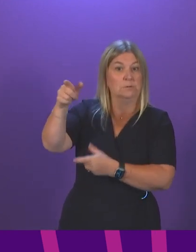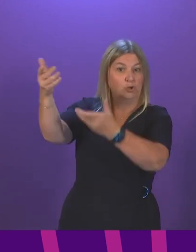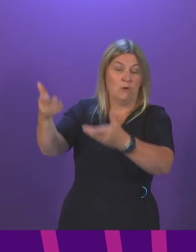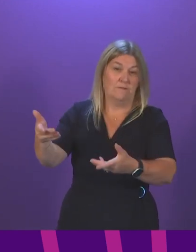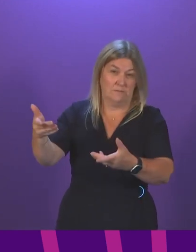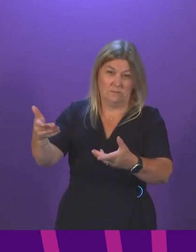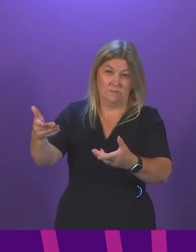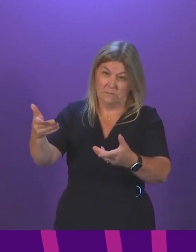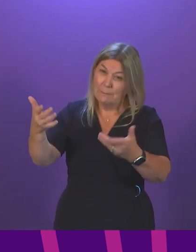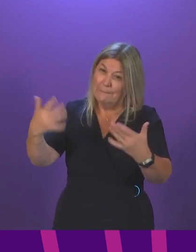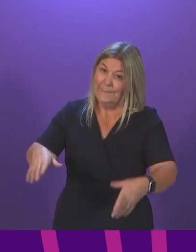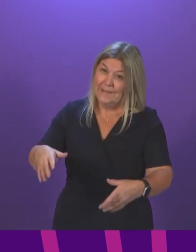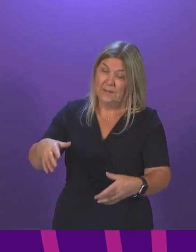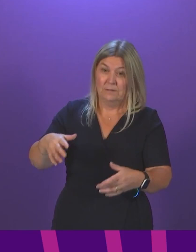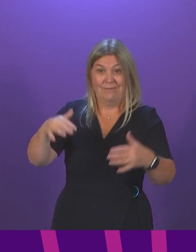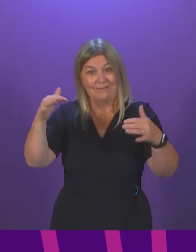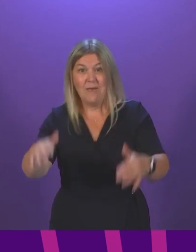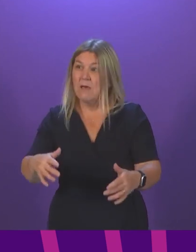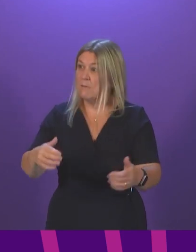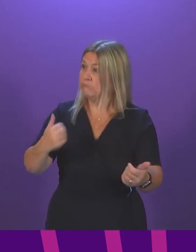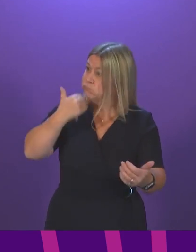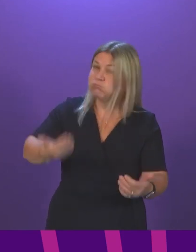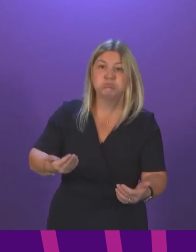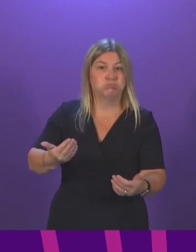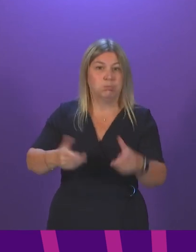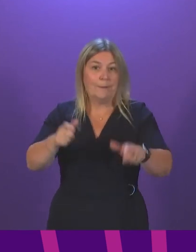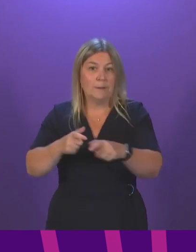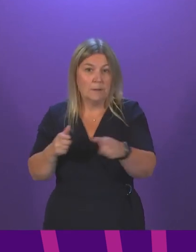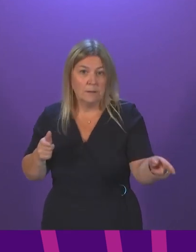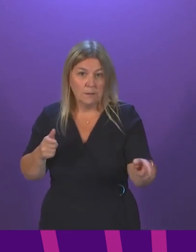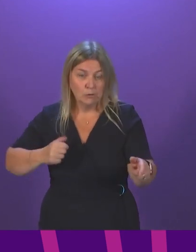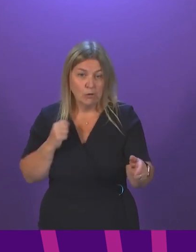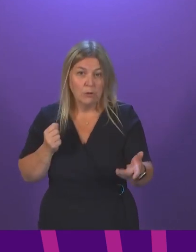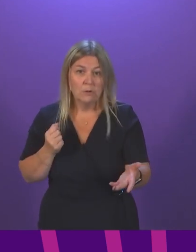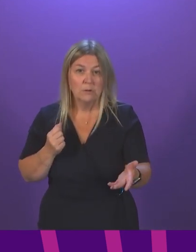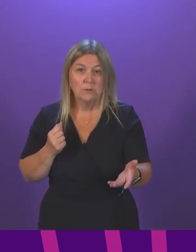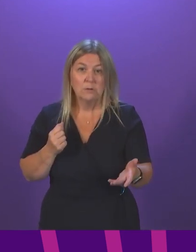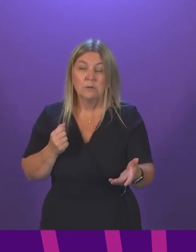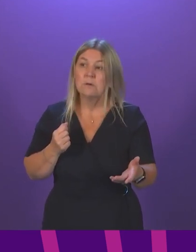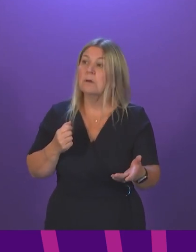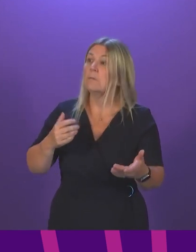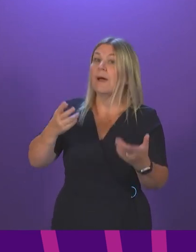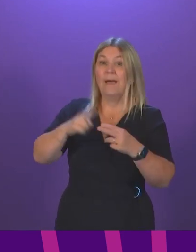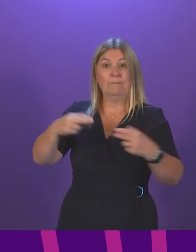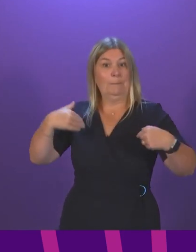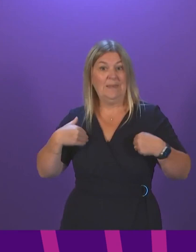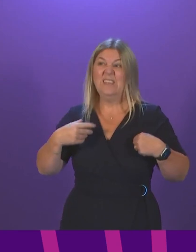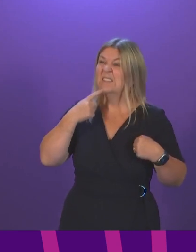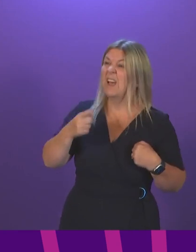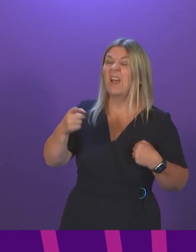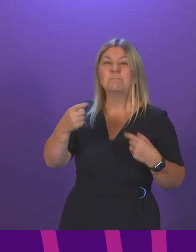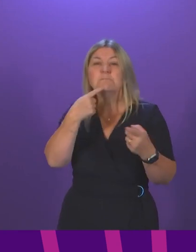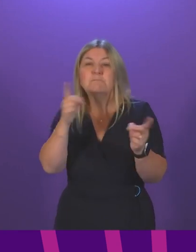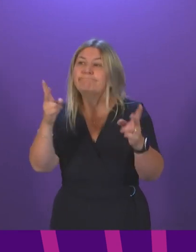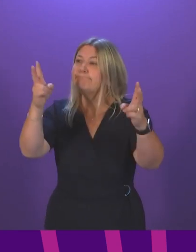health service for so many patients who need it. But the point I am making is that whatever somebody like me chooses to call it